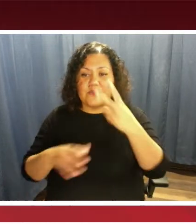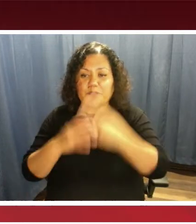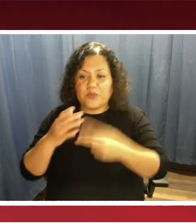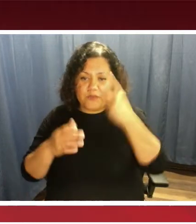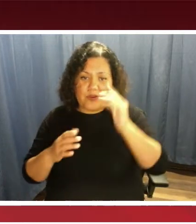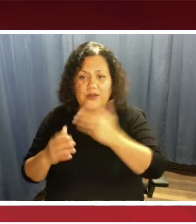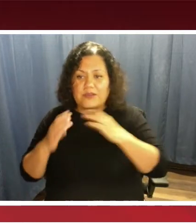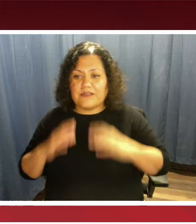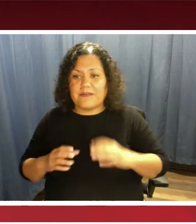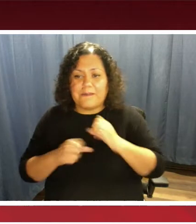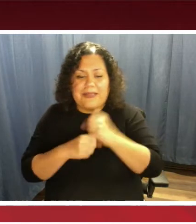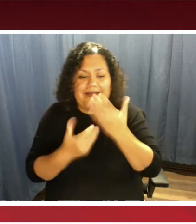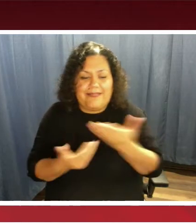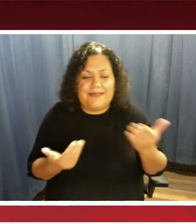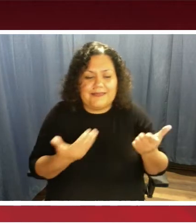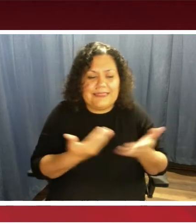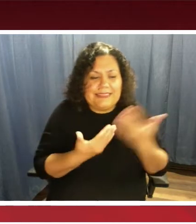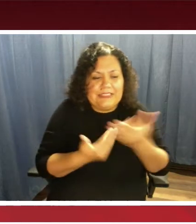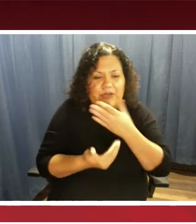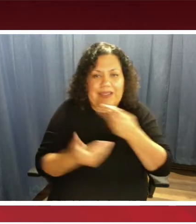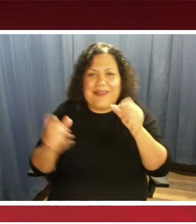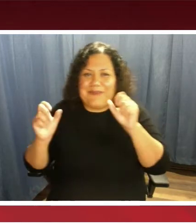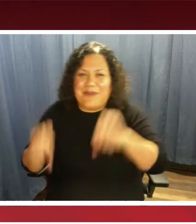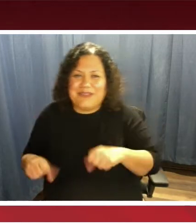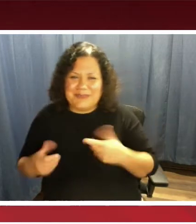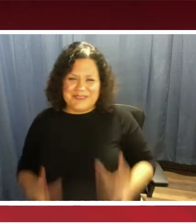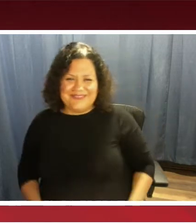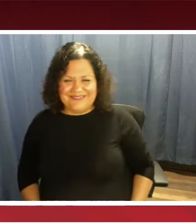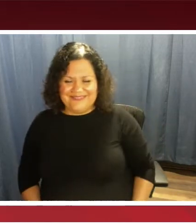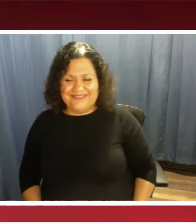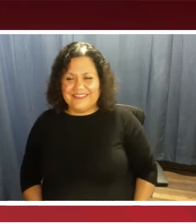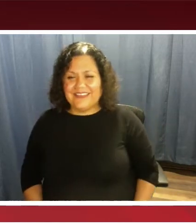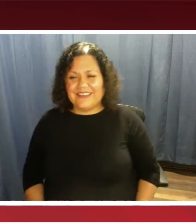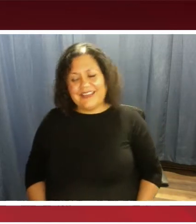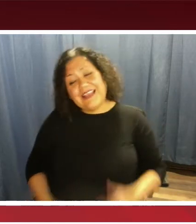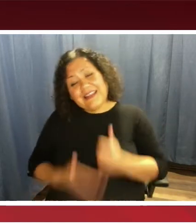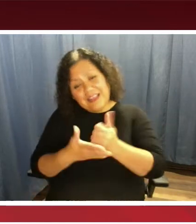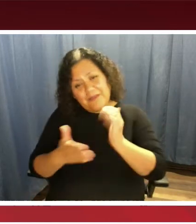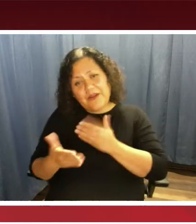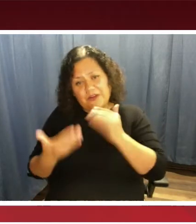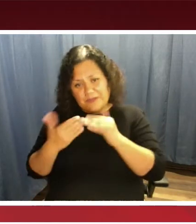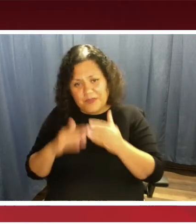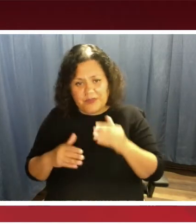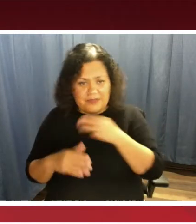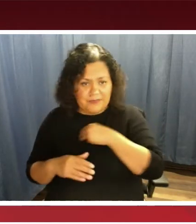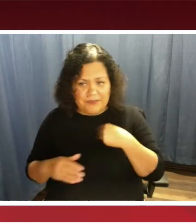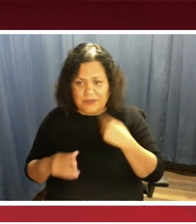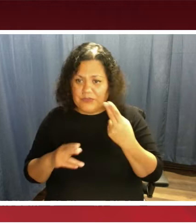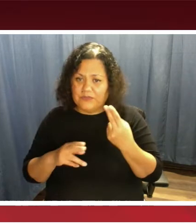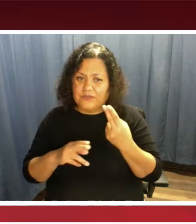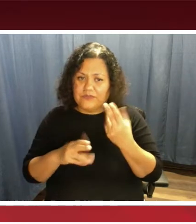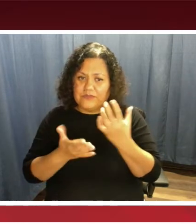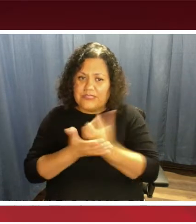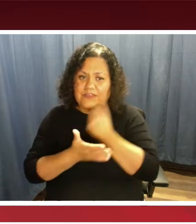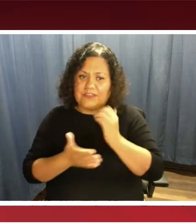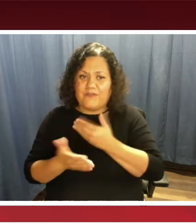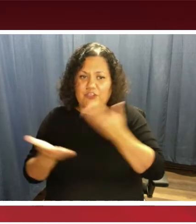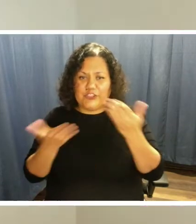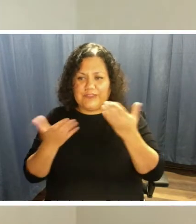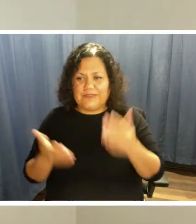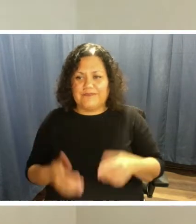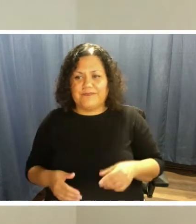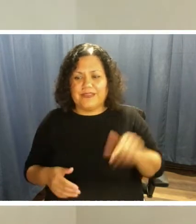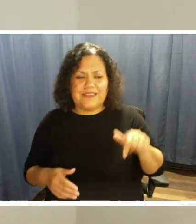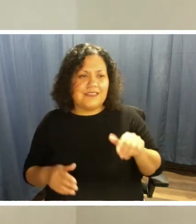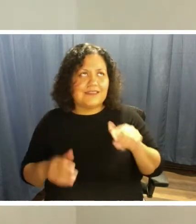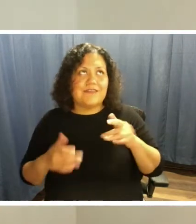make things easier and possible and help our community members utilize our service. Great. This is a very, very